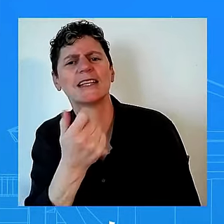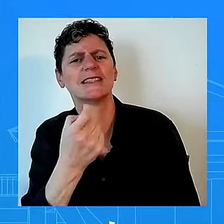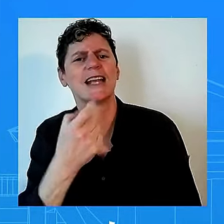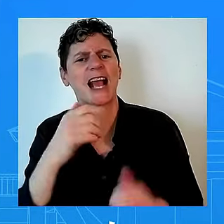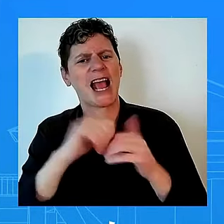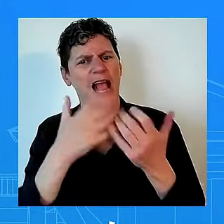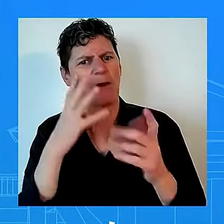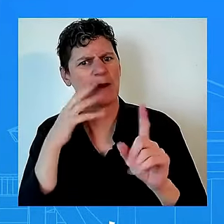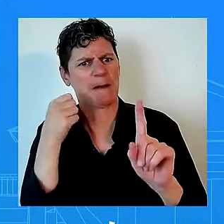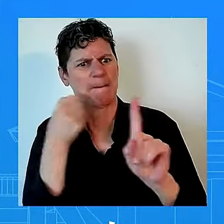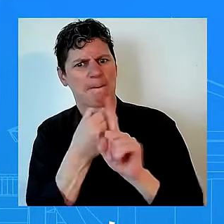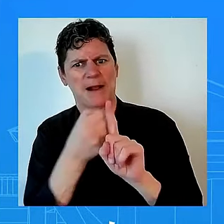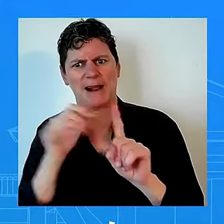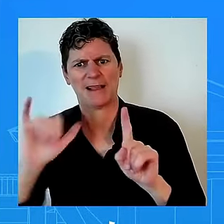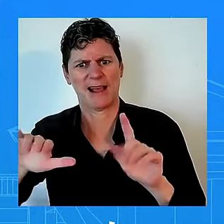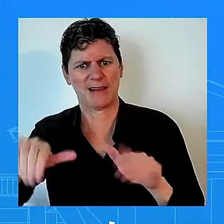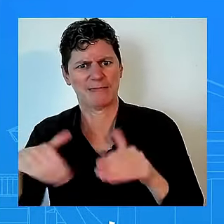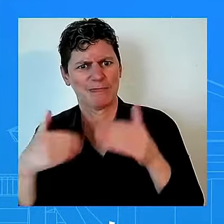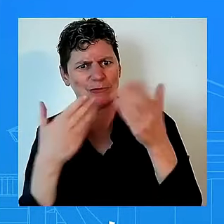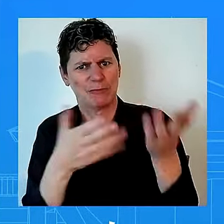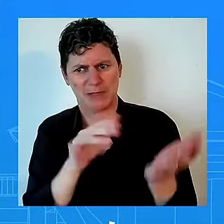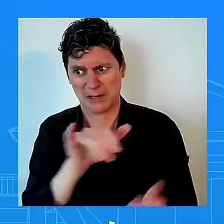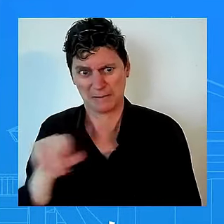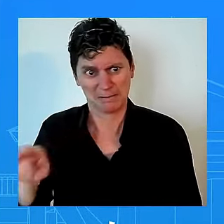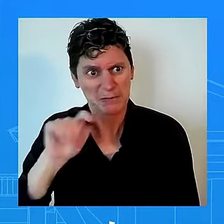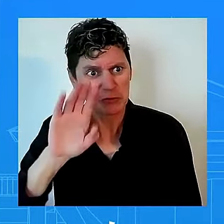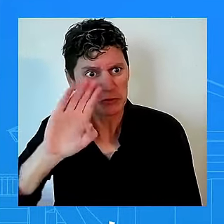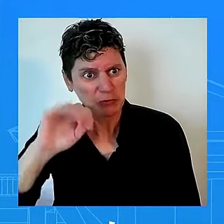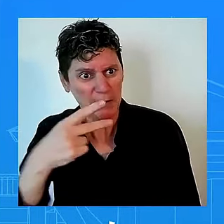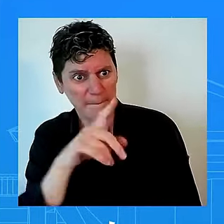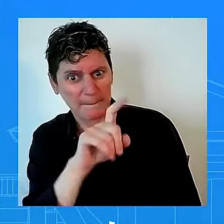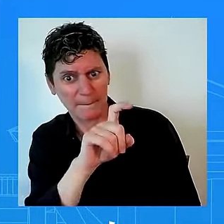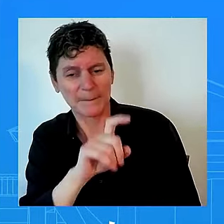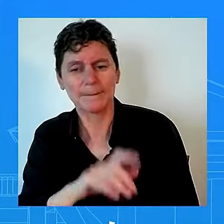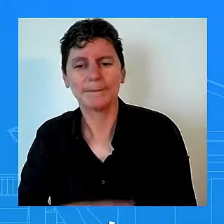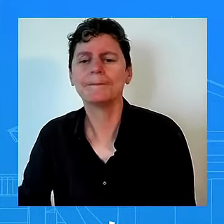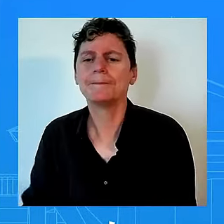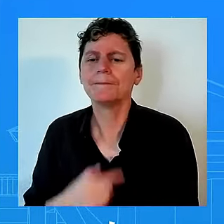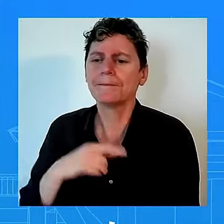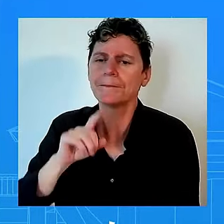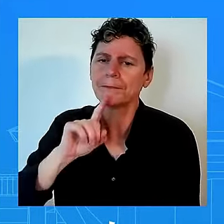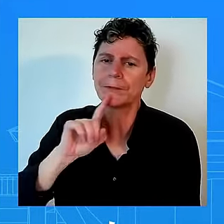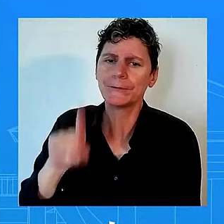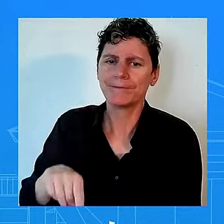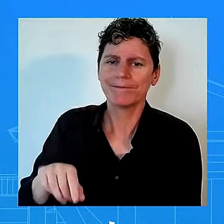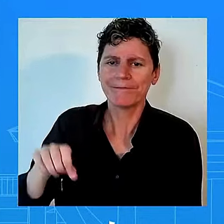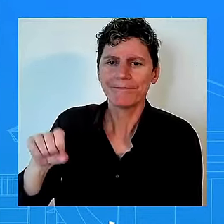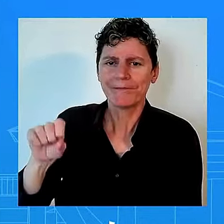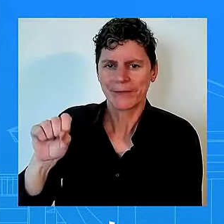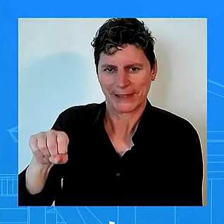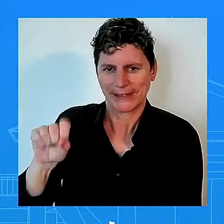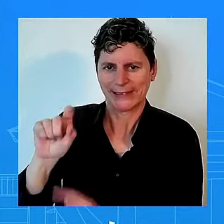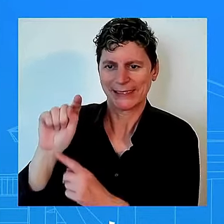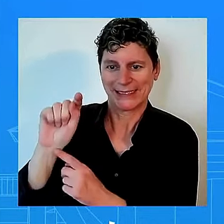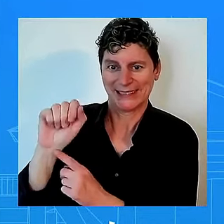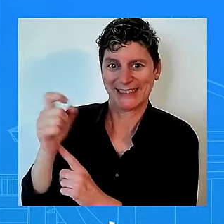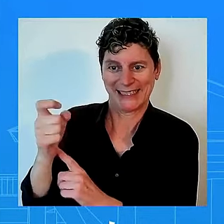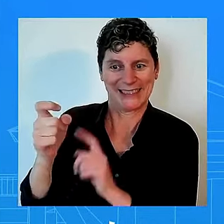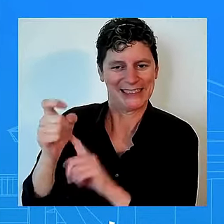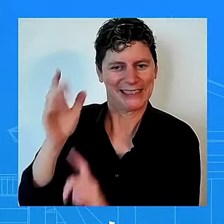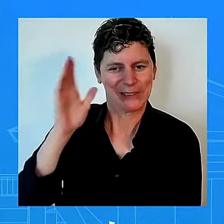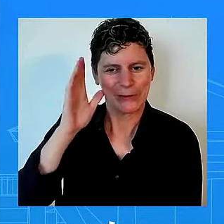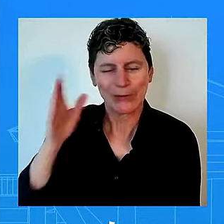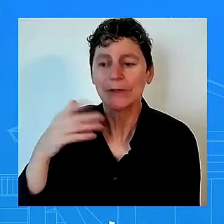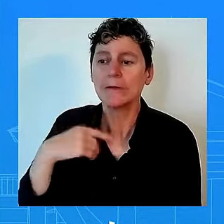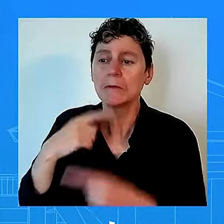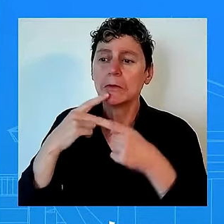this morning and i think uh the president when he back in may uh when he was announcing that he was going to take action